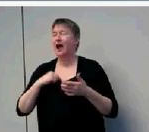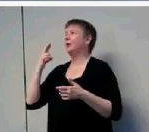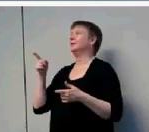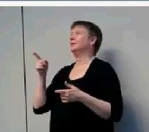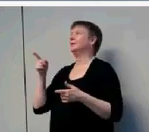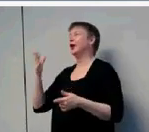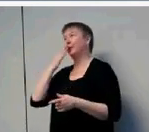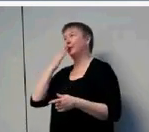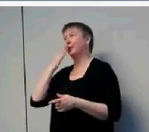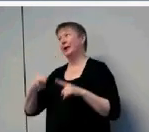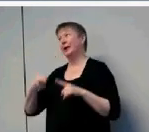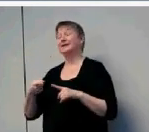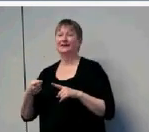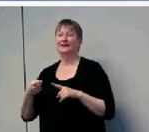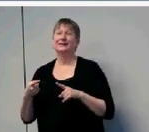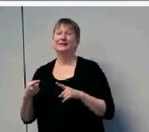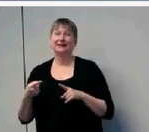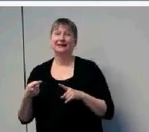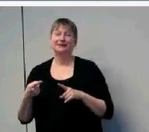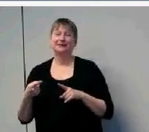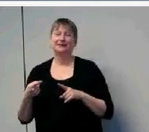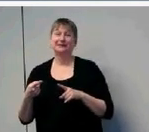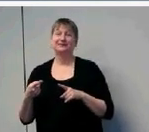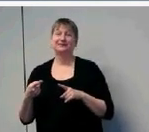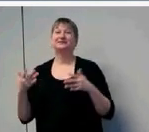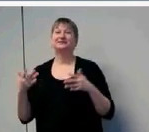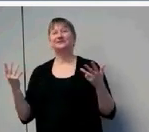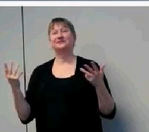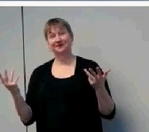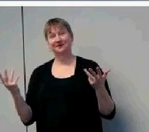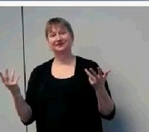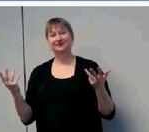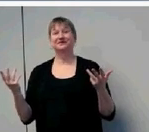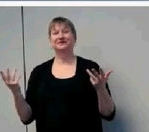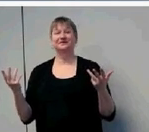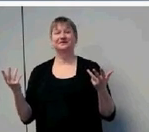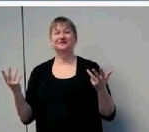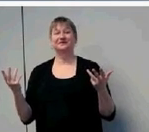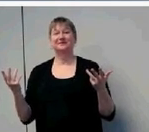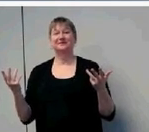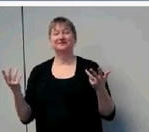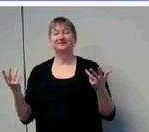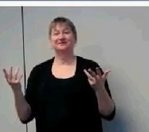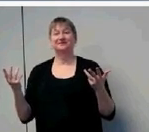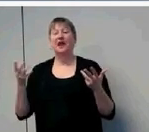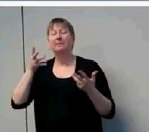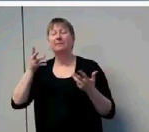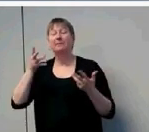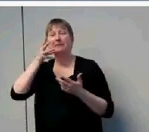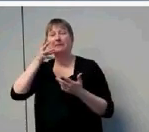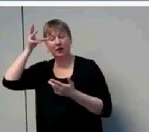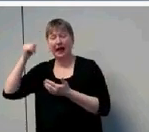And it suggests that parents can be really great partners in monitoring audibility